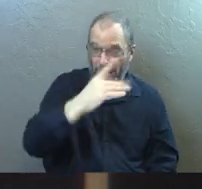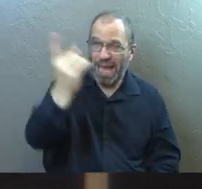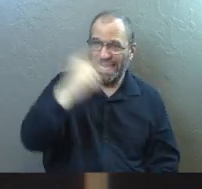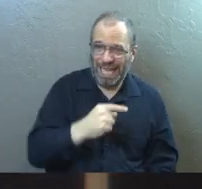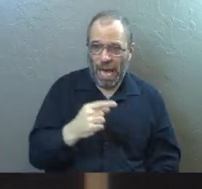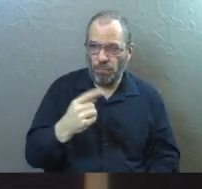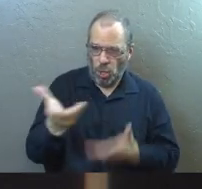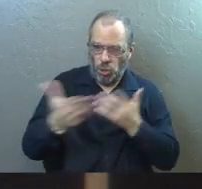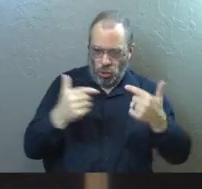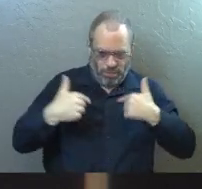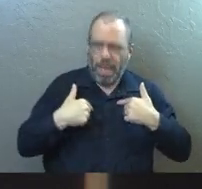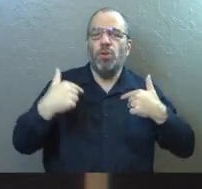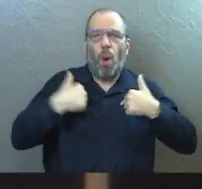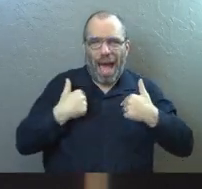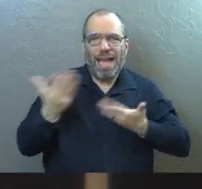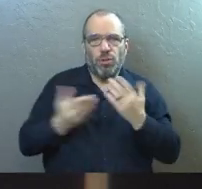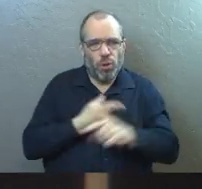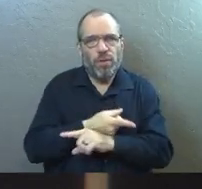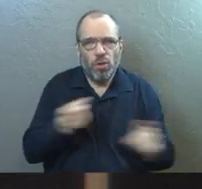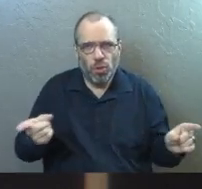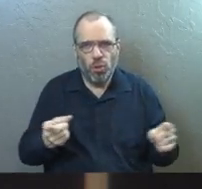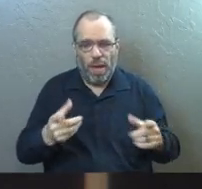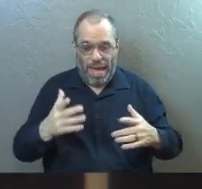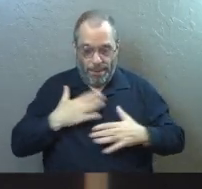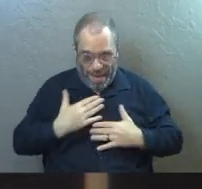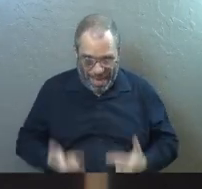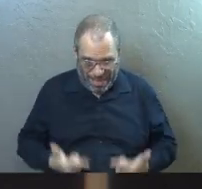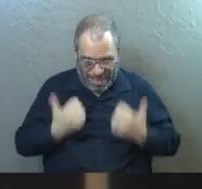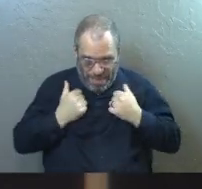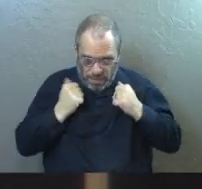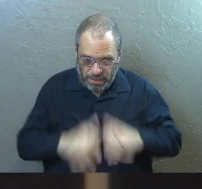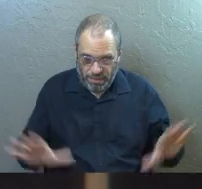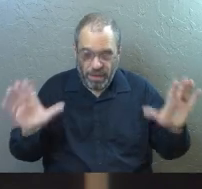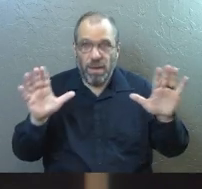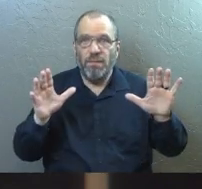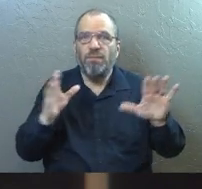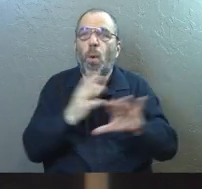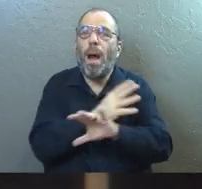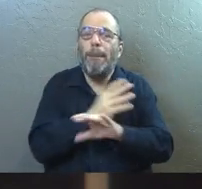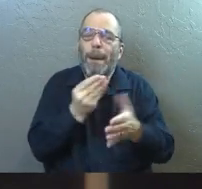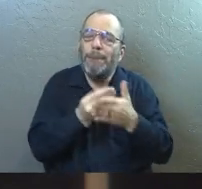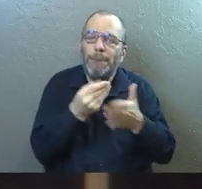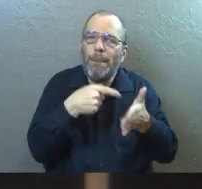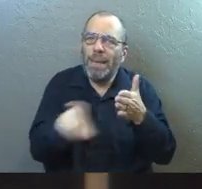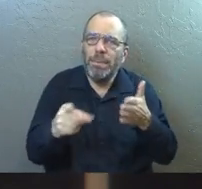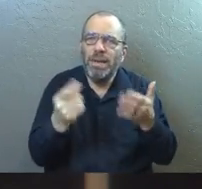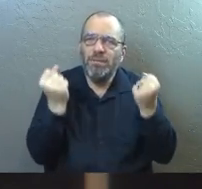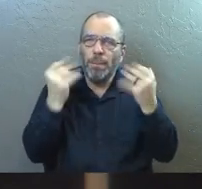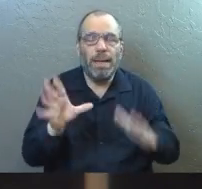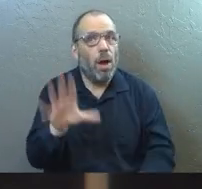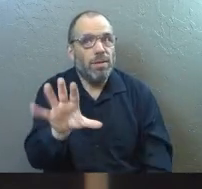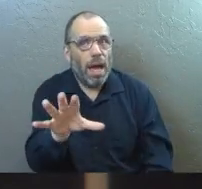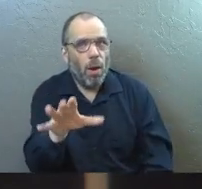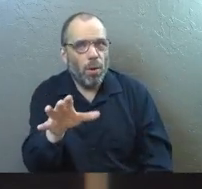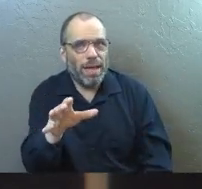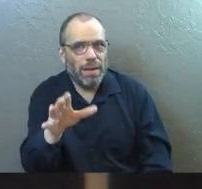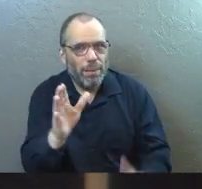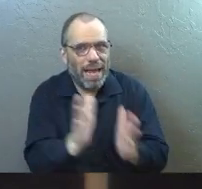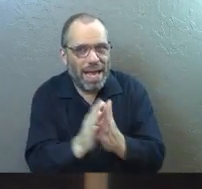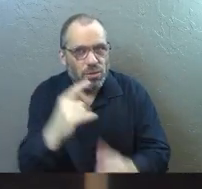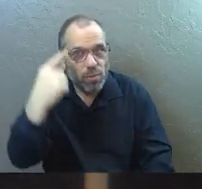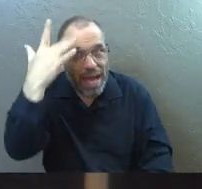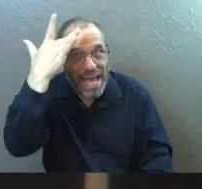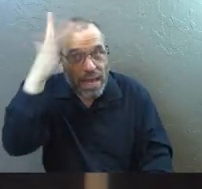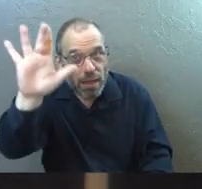has not come to be served, but to serve and to give his life as a ransom for many. Now I need to engage your brain right